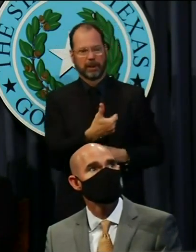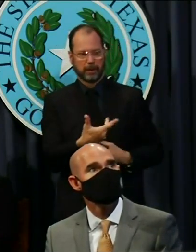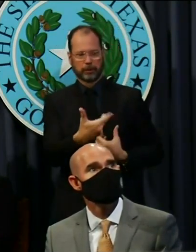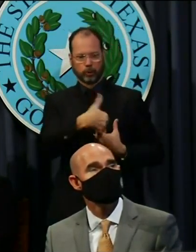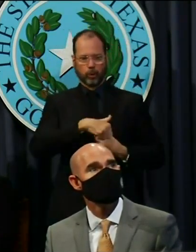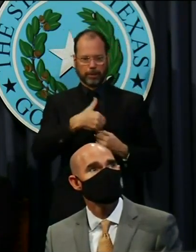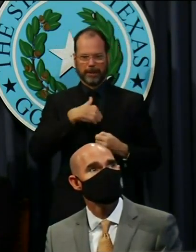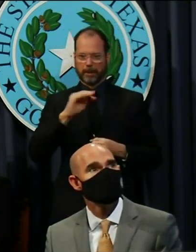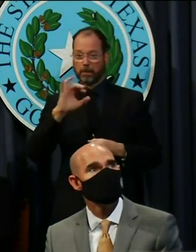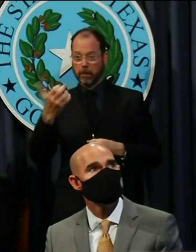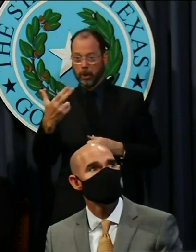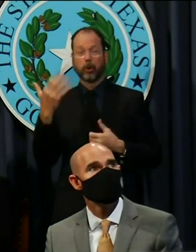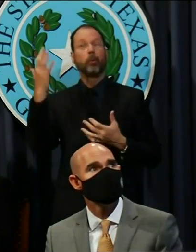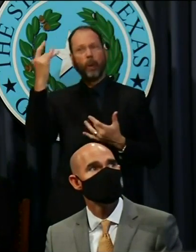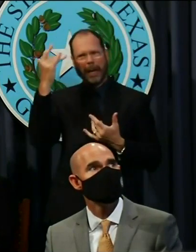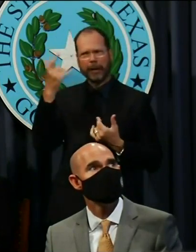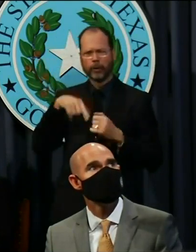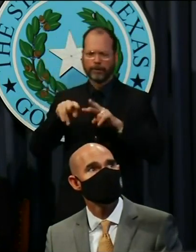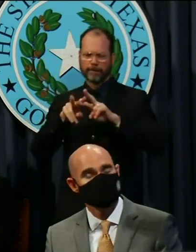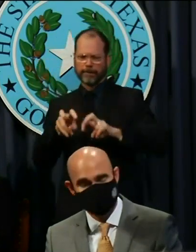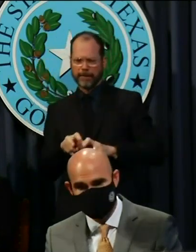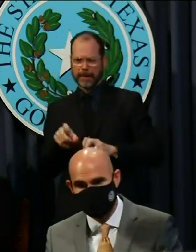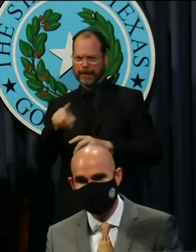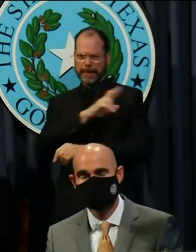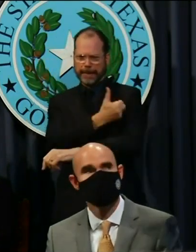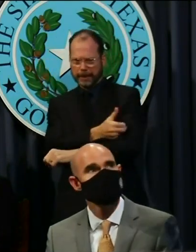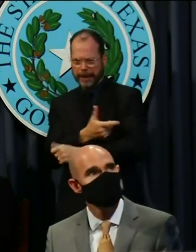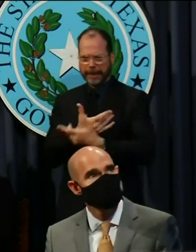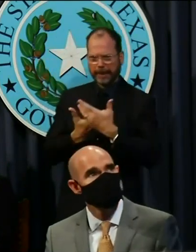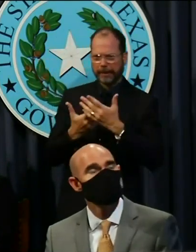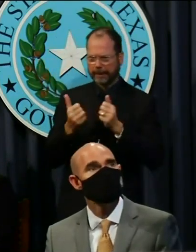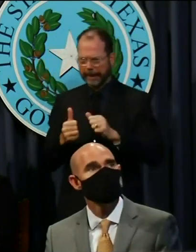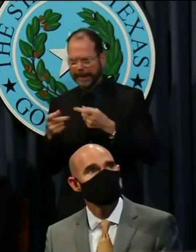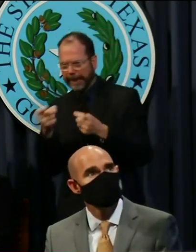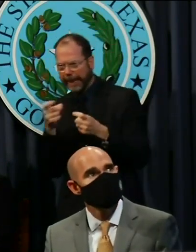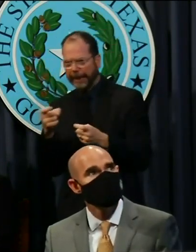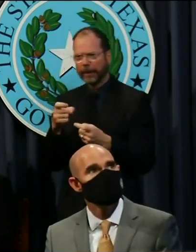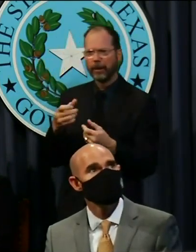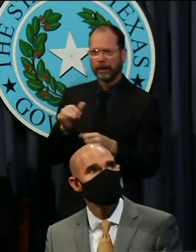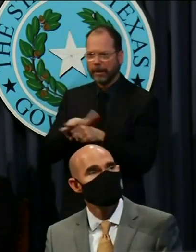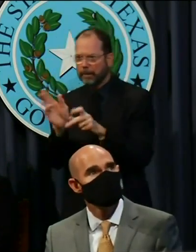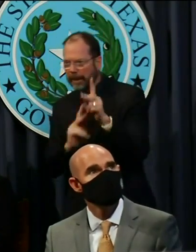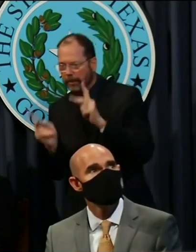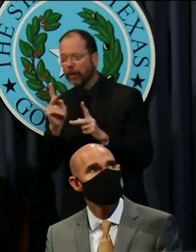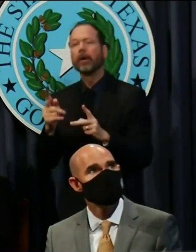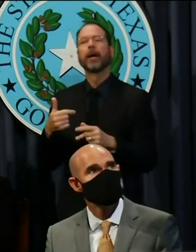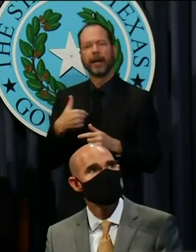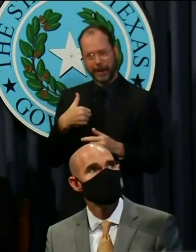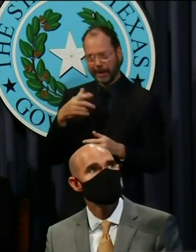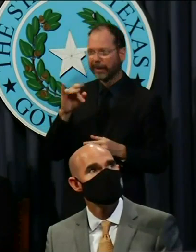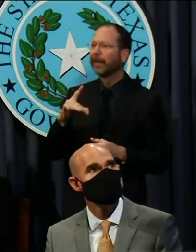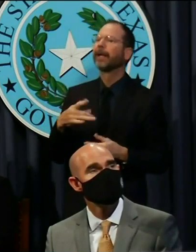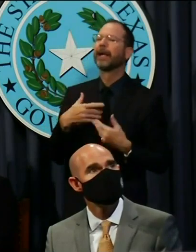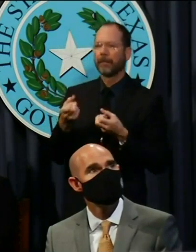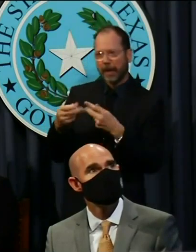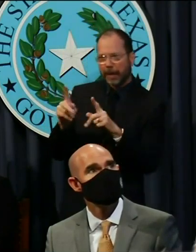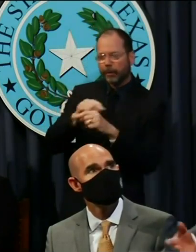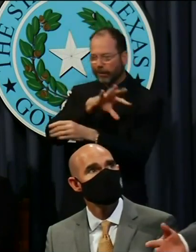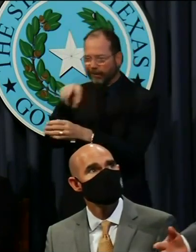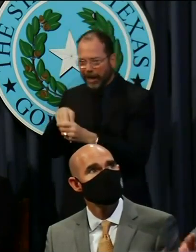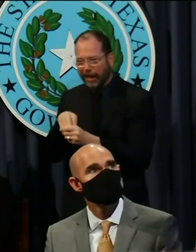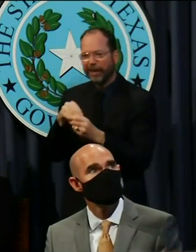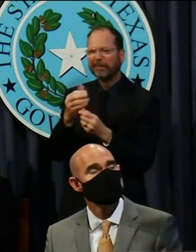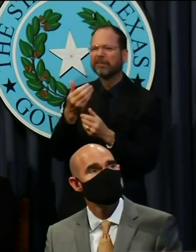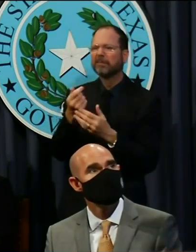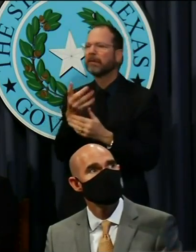March, it was to really assess the hospital capacity and our manpower capacity. And I've had the opportunity to participate in